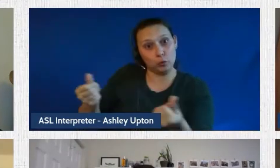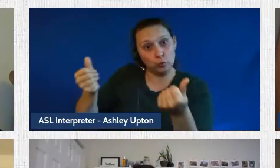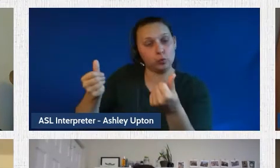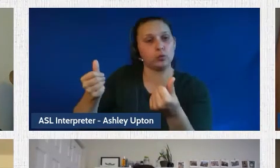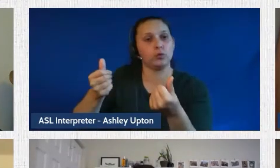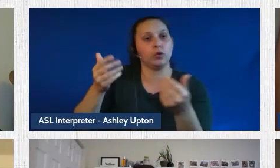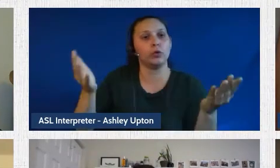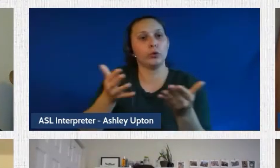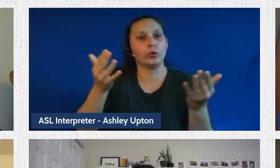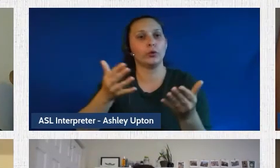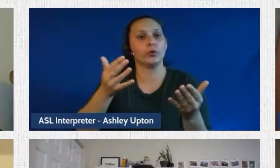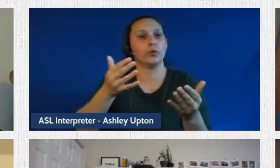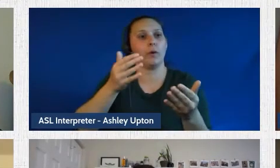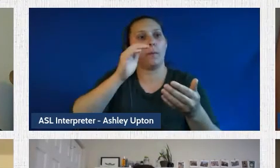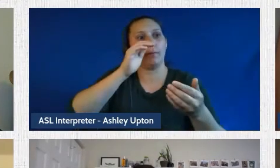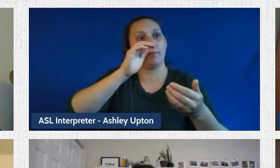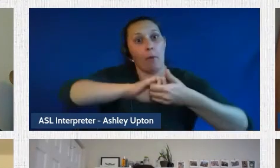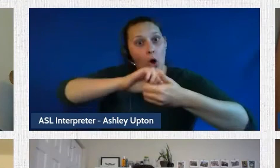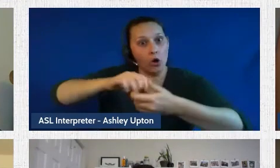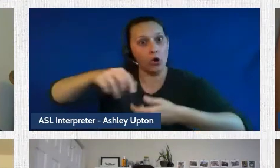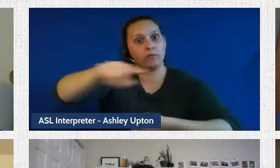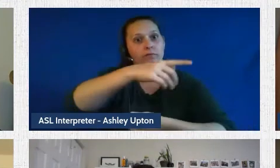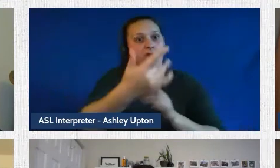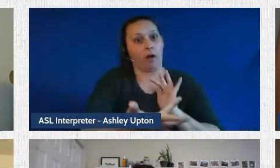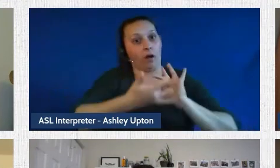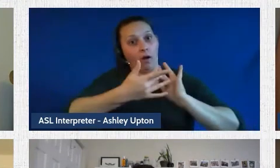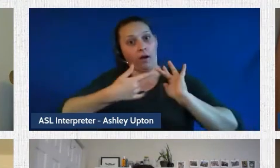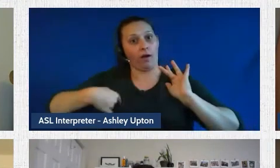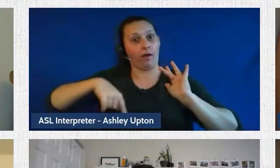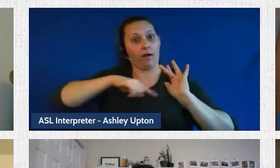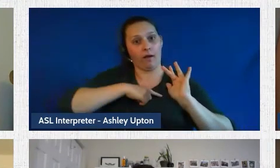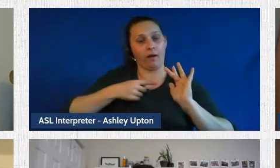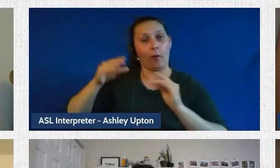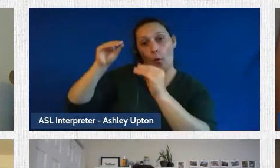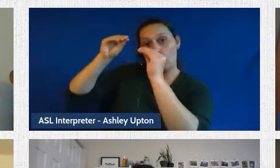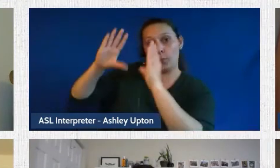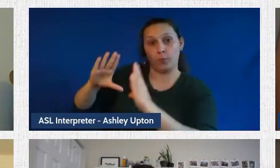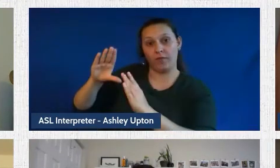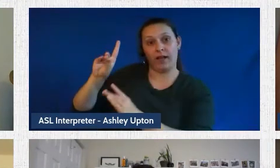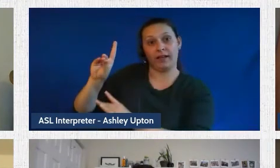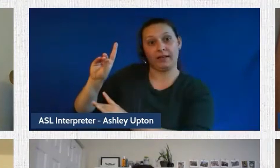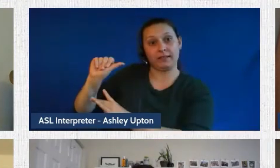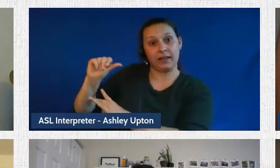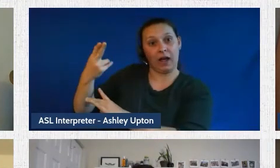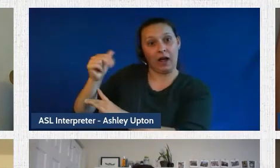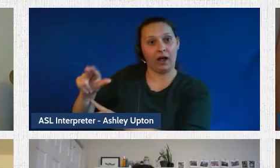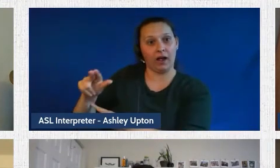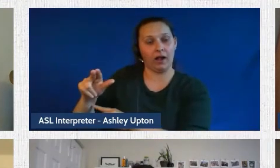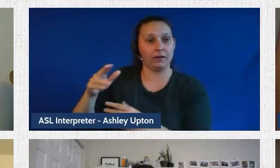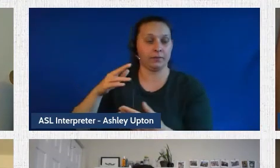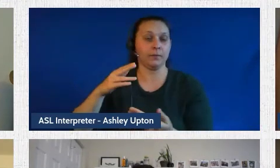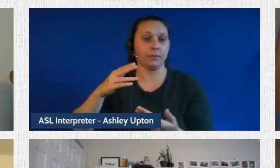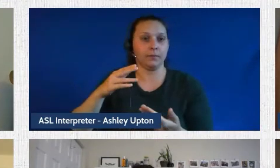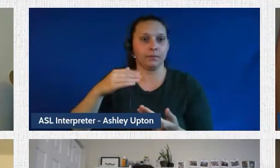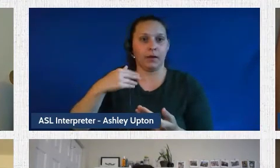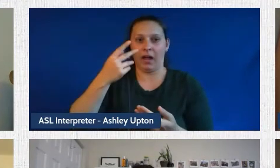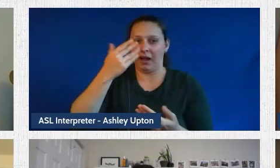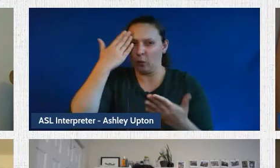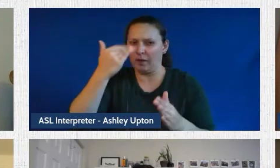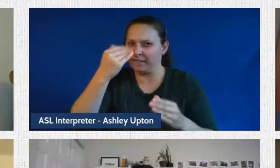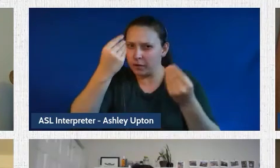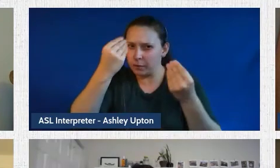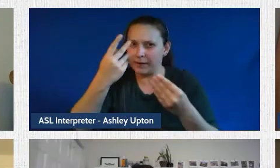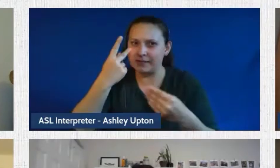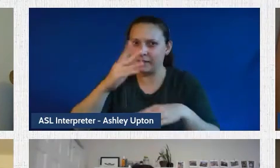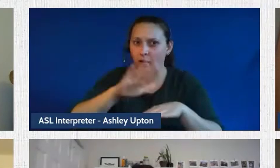potential partners to reach out to myself or Professor Dahan. I believe the information is currently showing on a banner on your screen. But, you know, it's